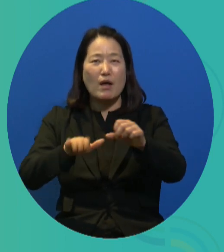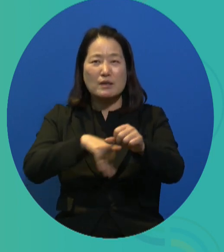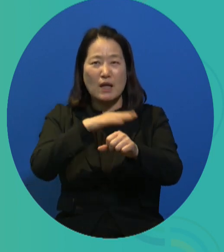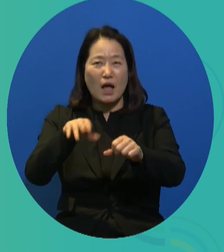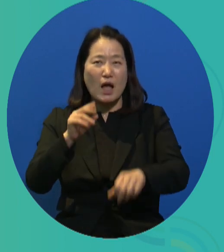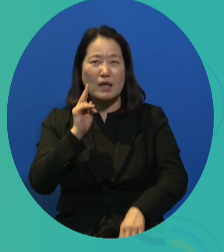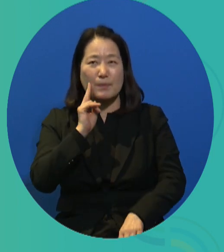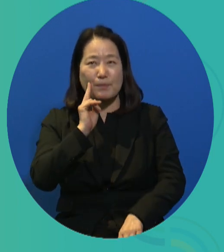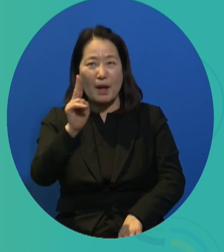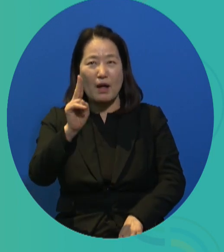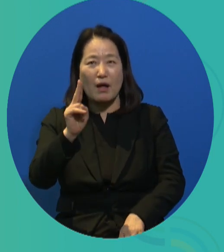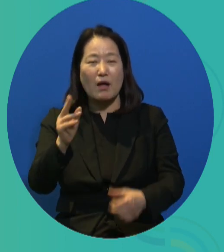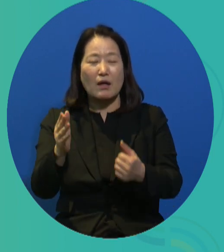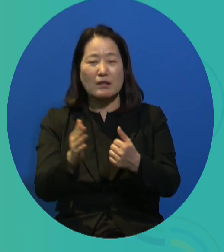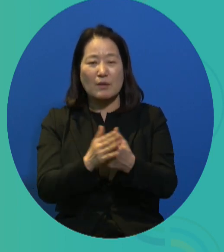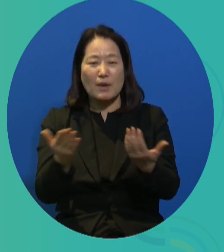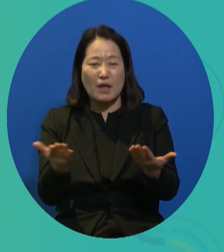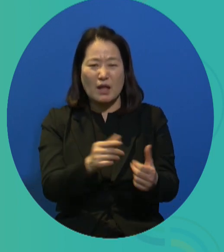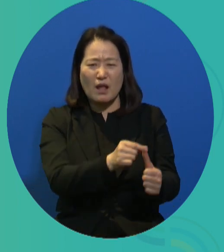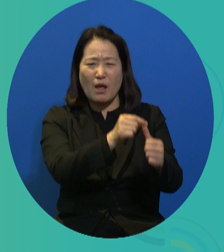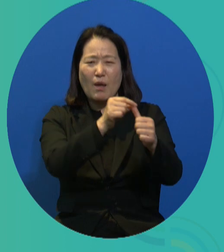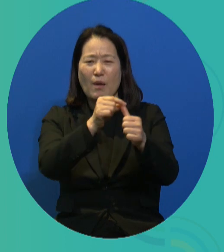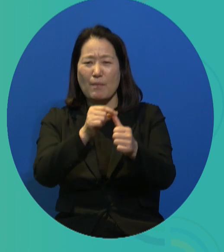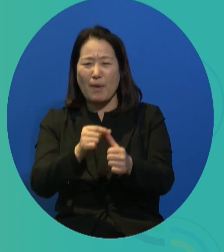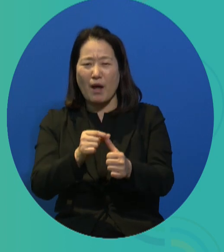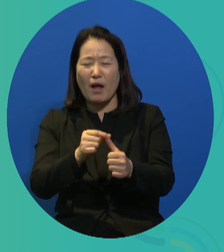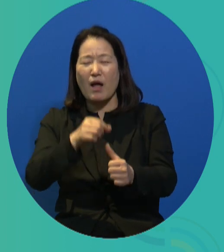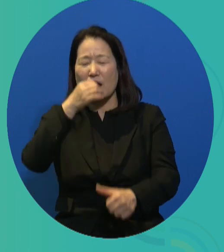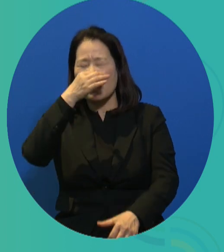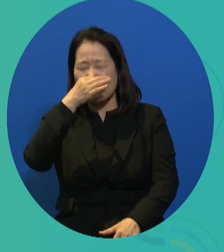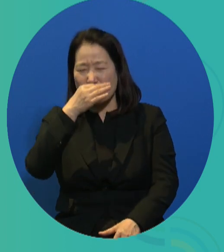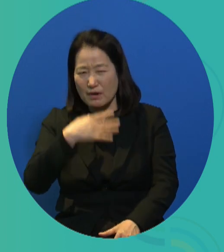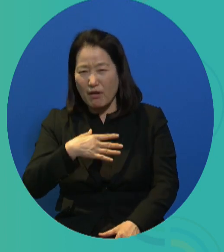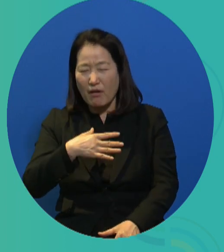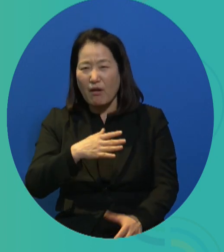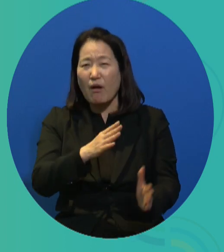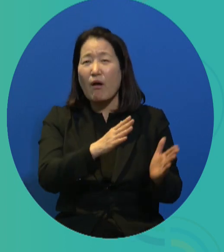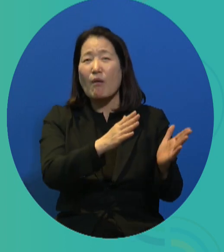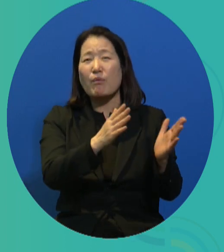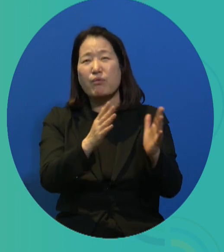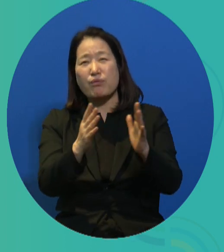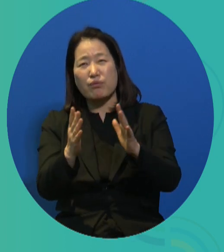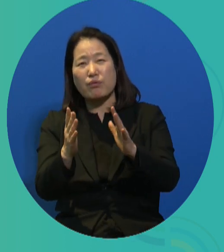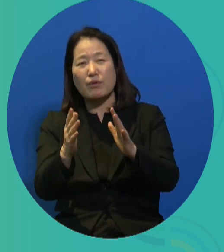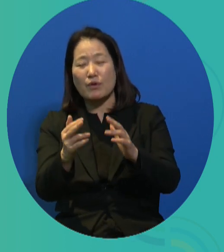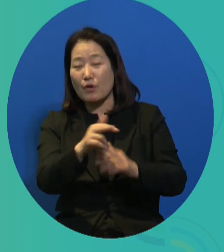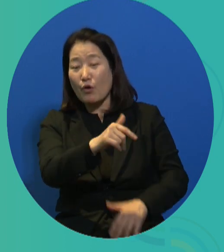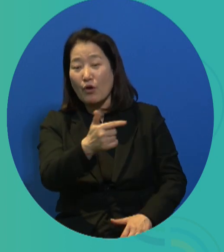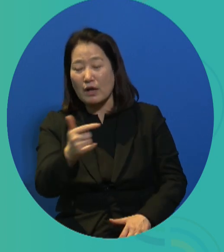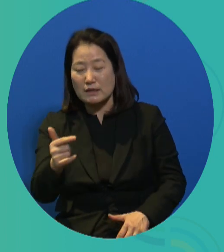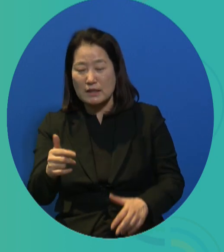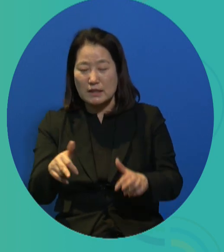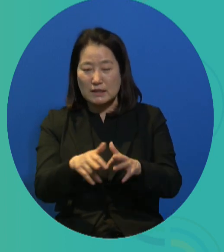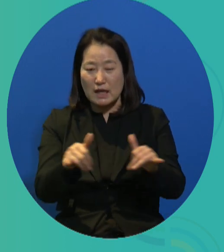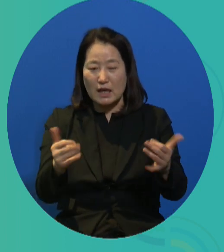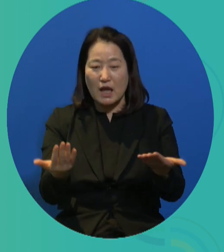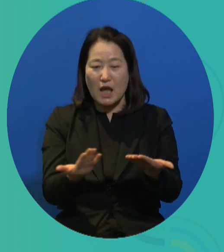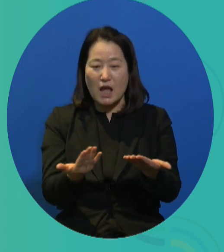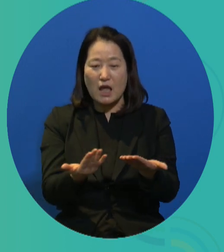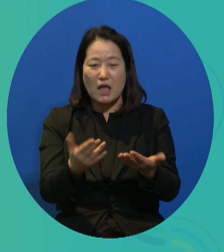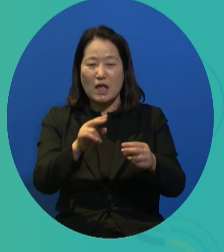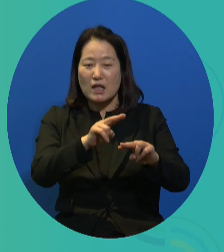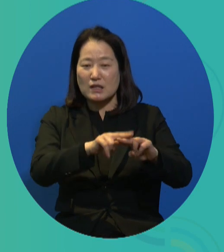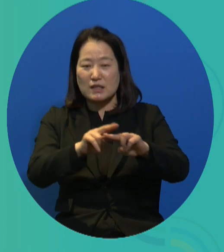worsened, and this led to a job freeze. This was very